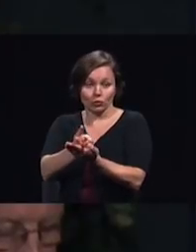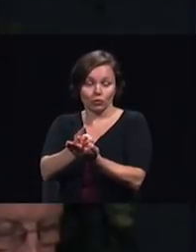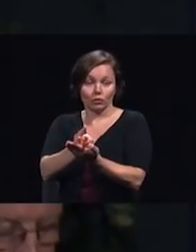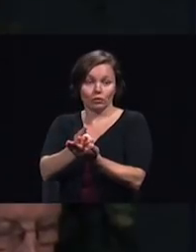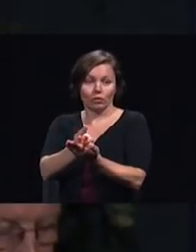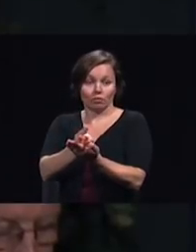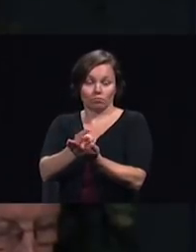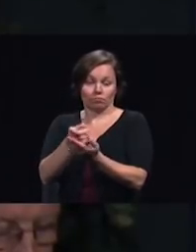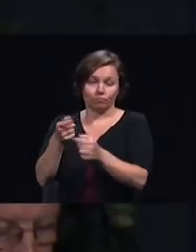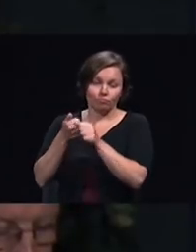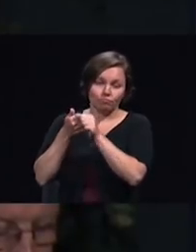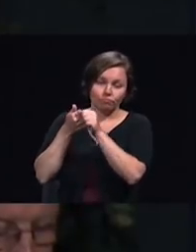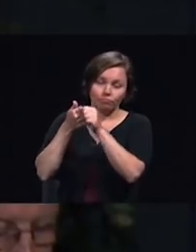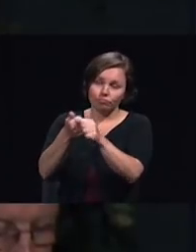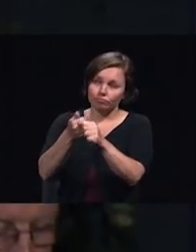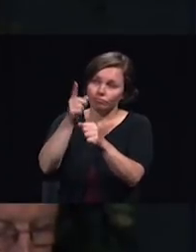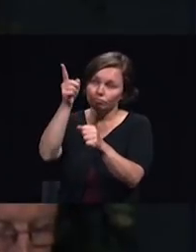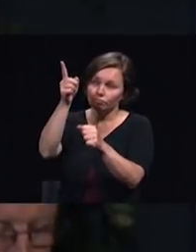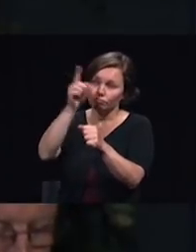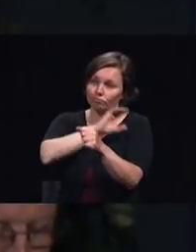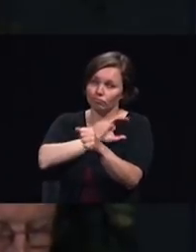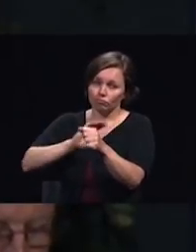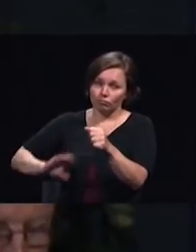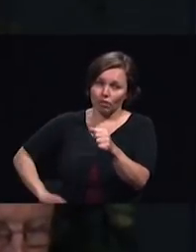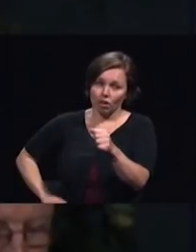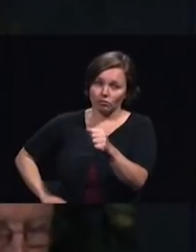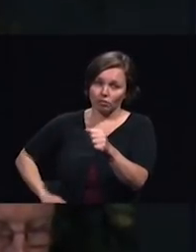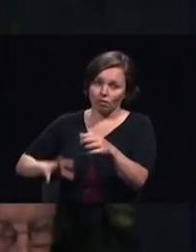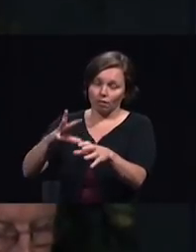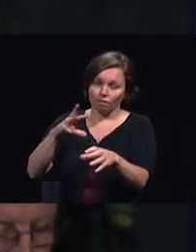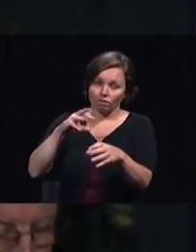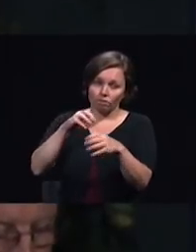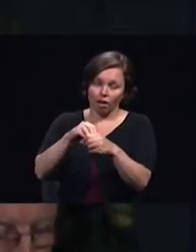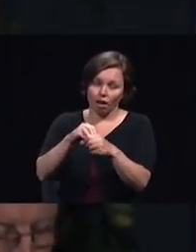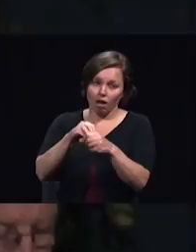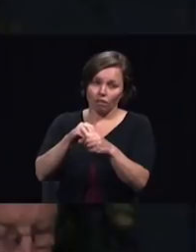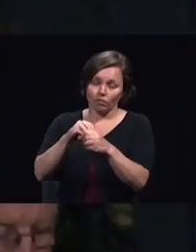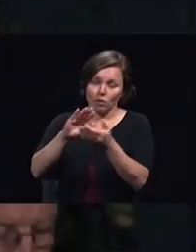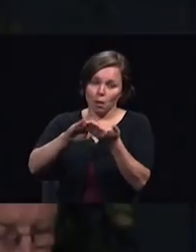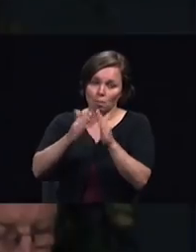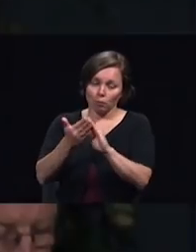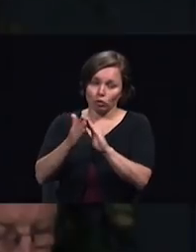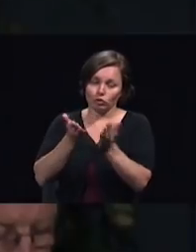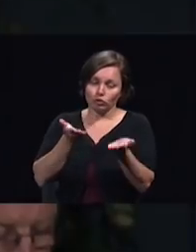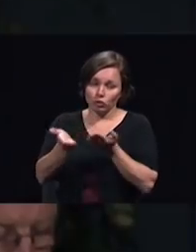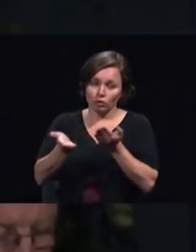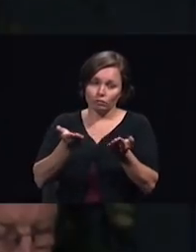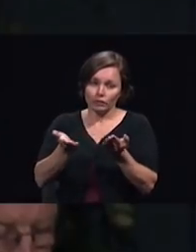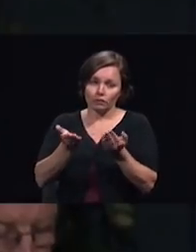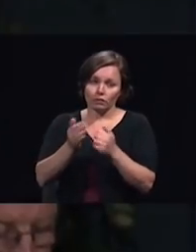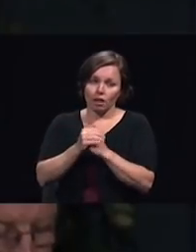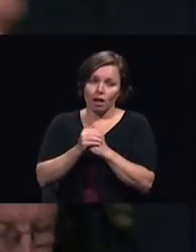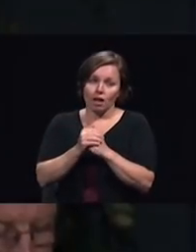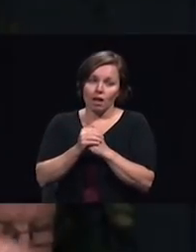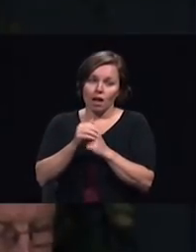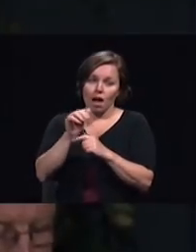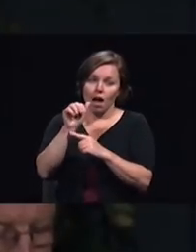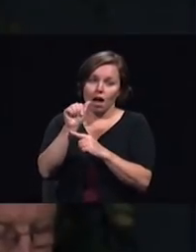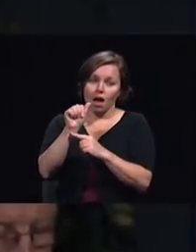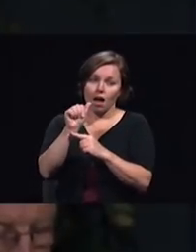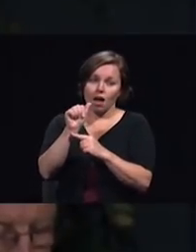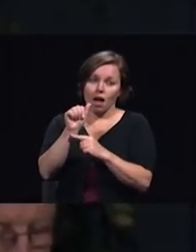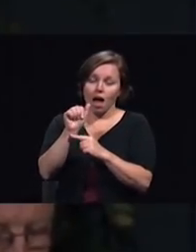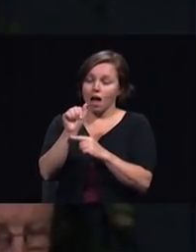follows Christ's methods involving Adventist community services and ADRA integrated media